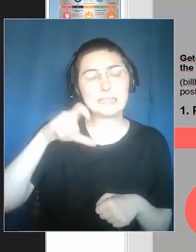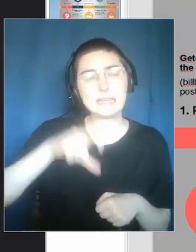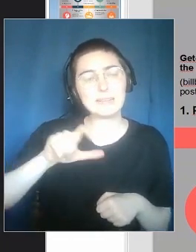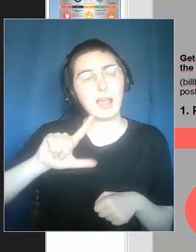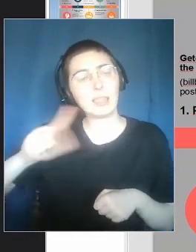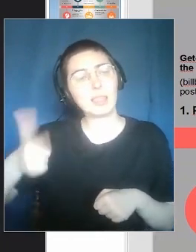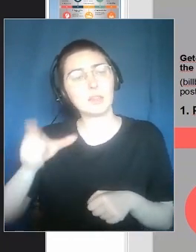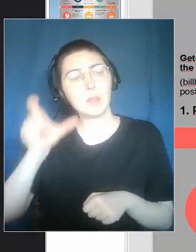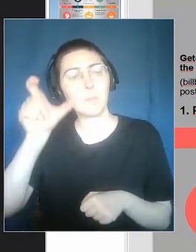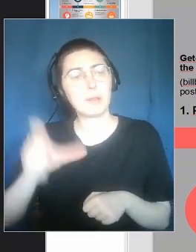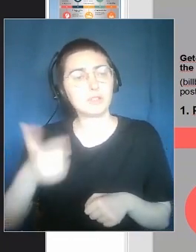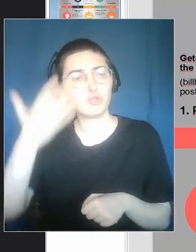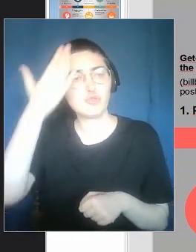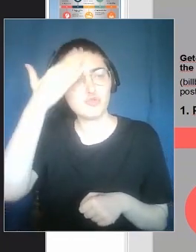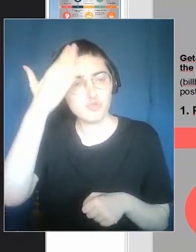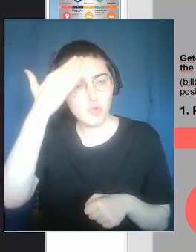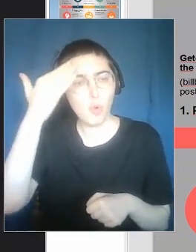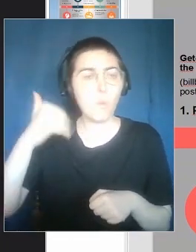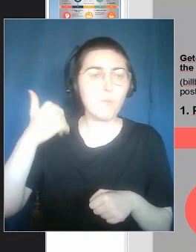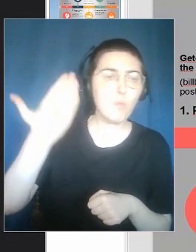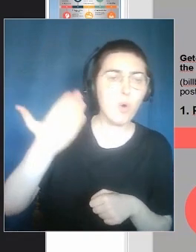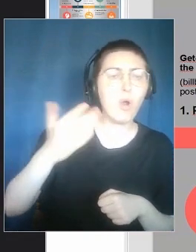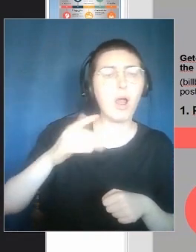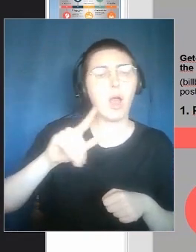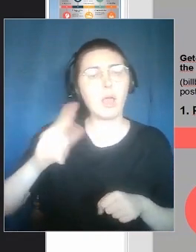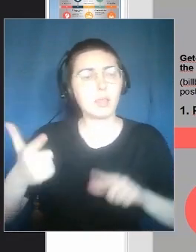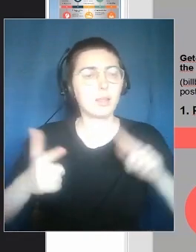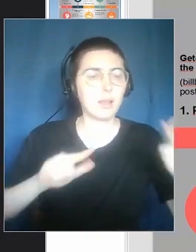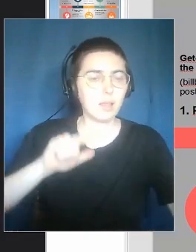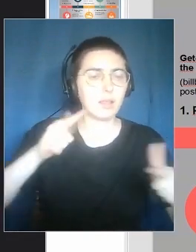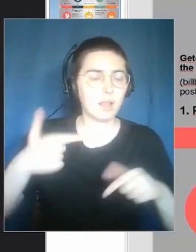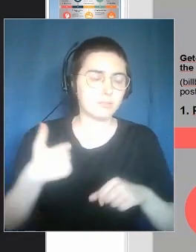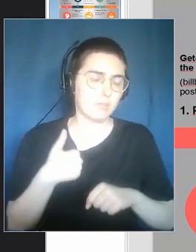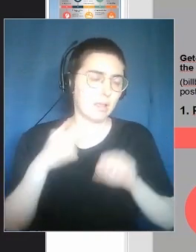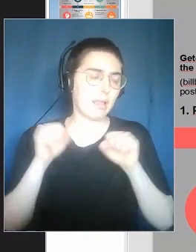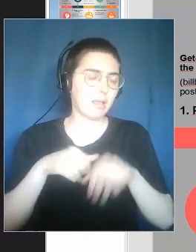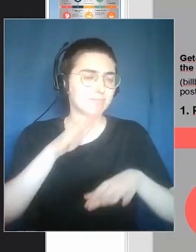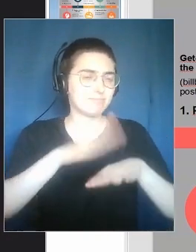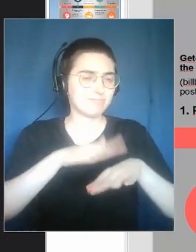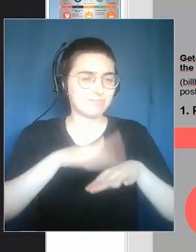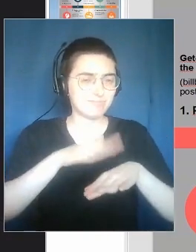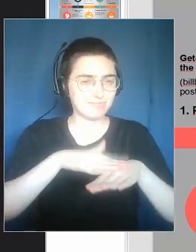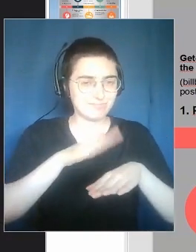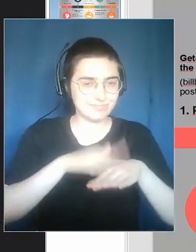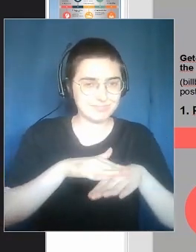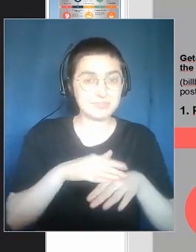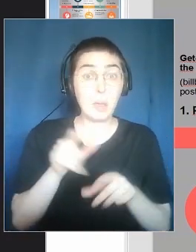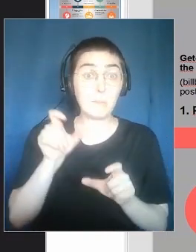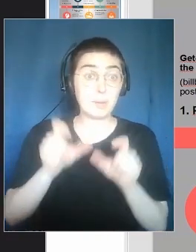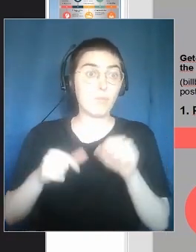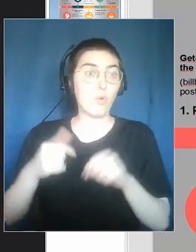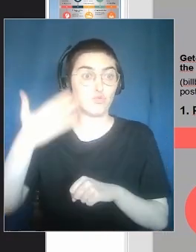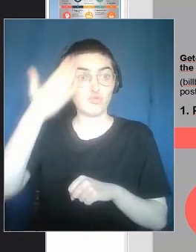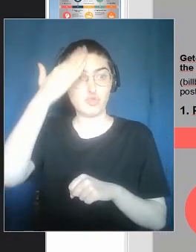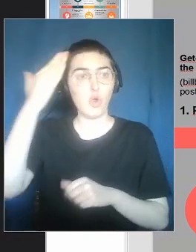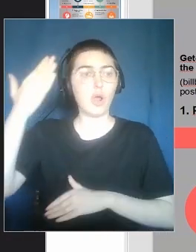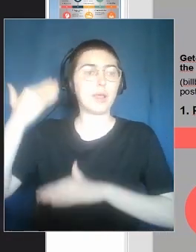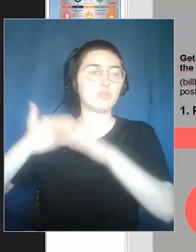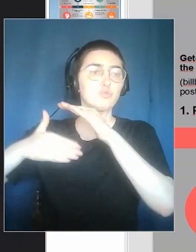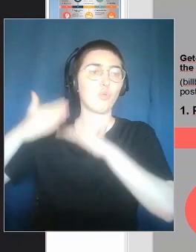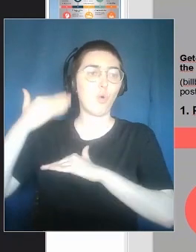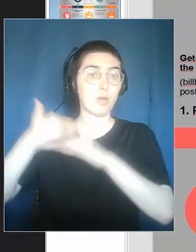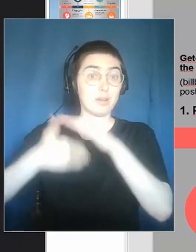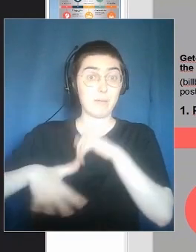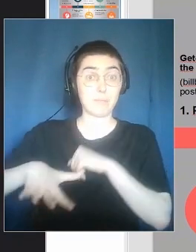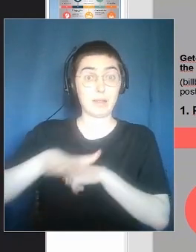In this case, we are experts of local history or the